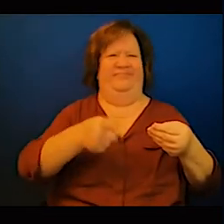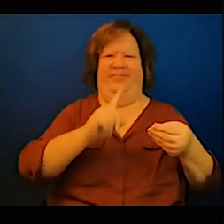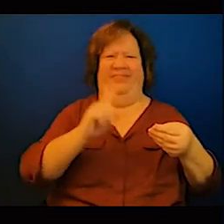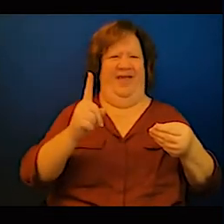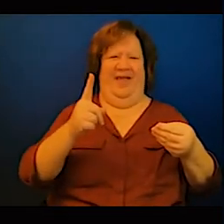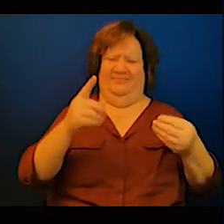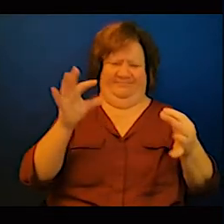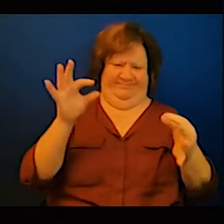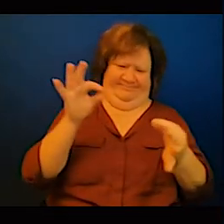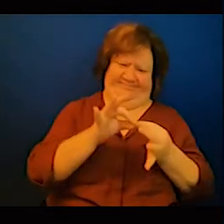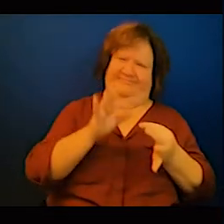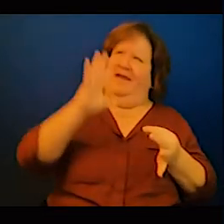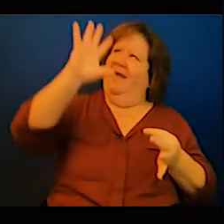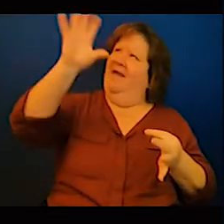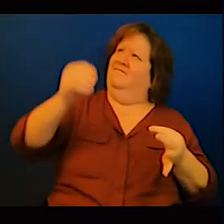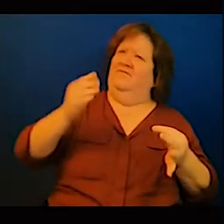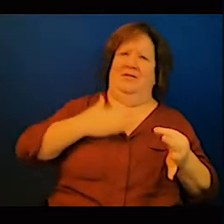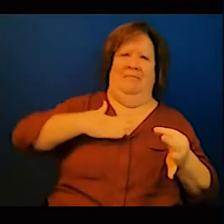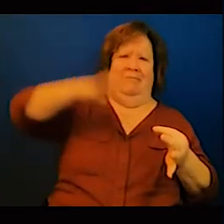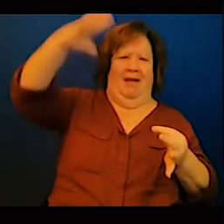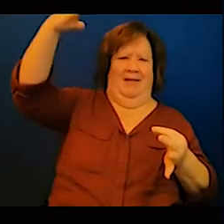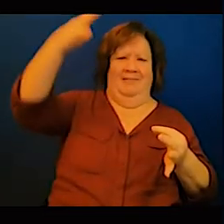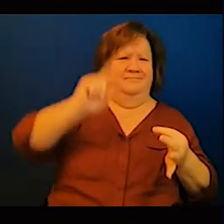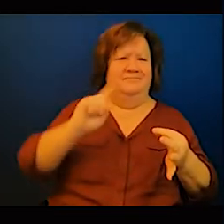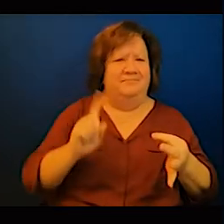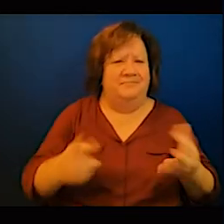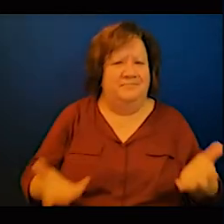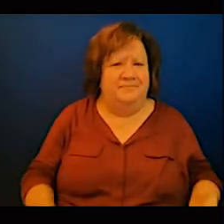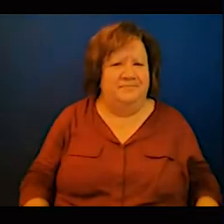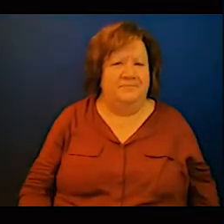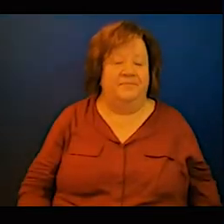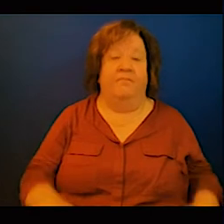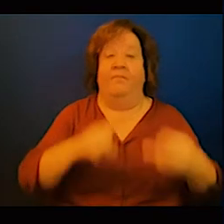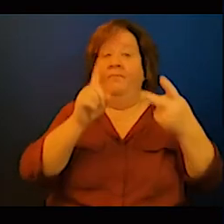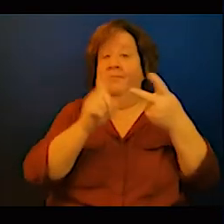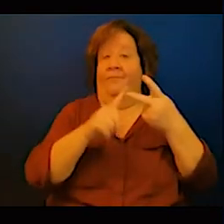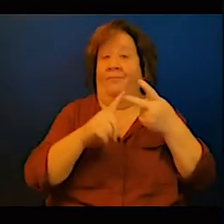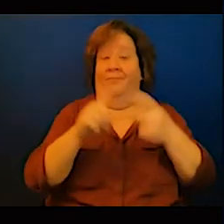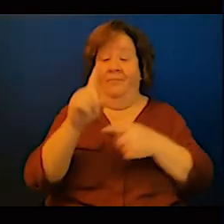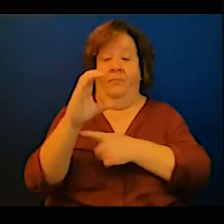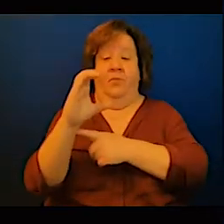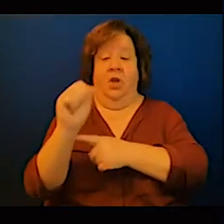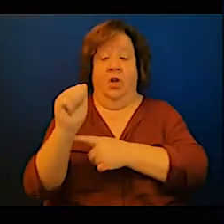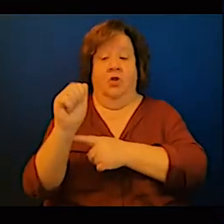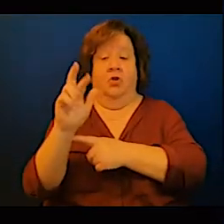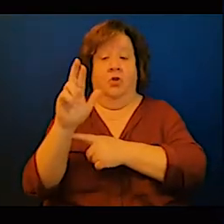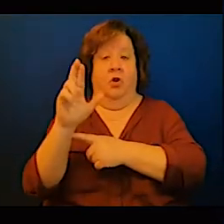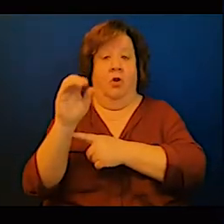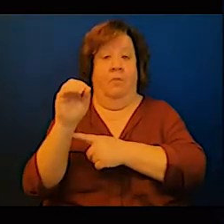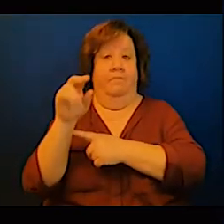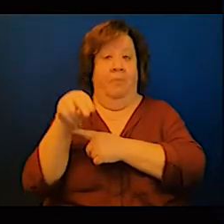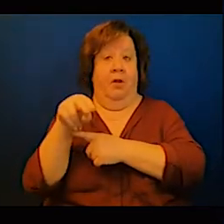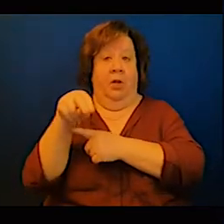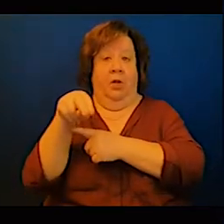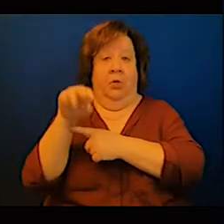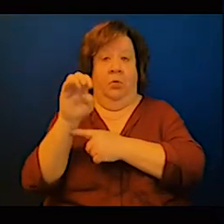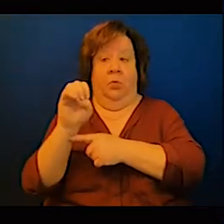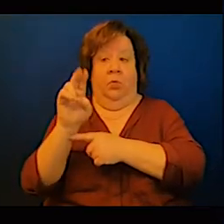developed so how can we become carbon neutral I think it's not realistic we also